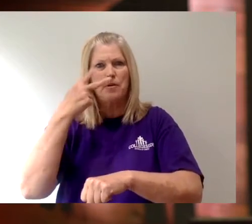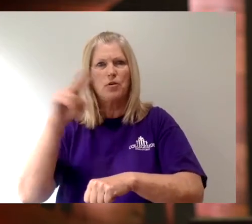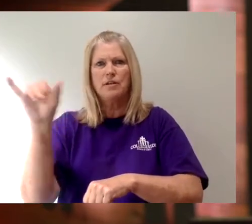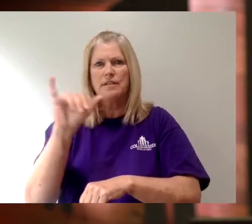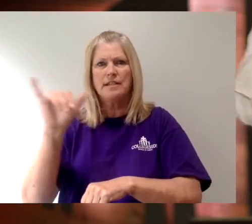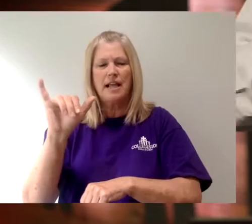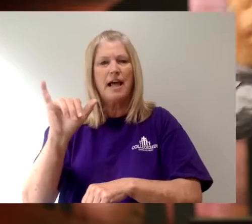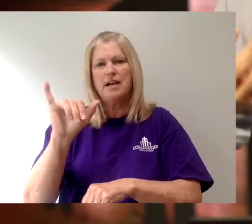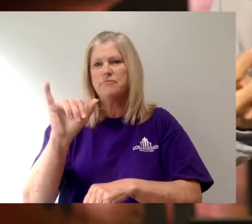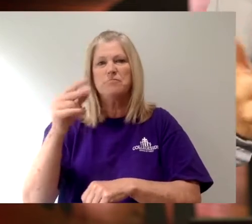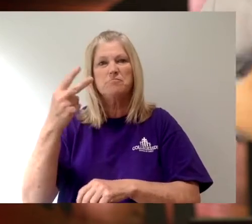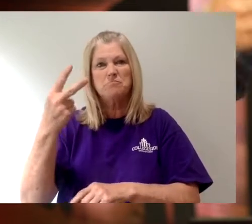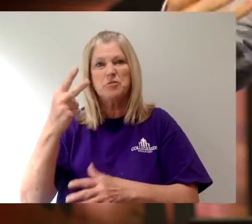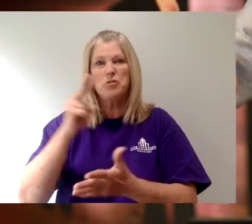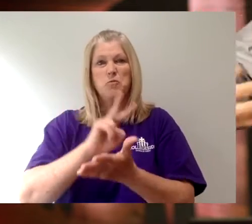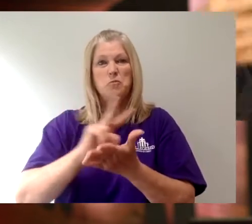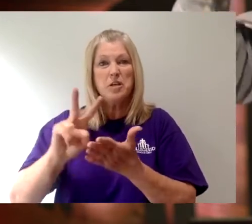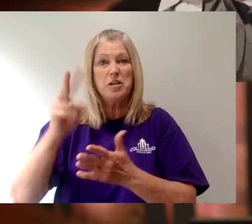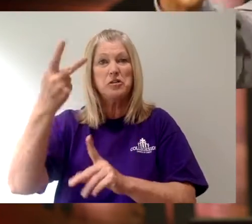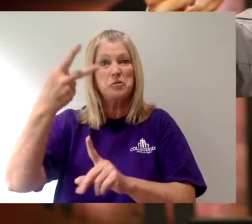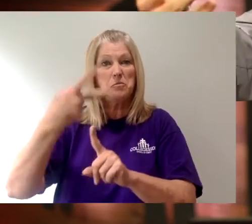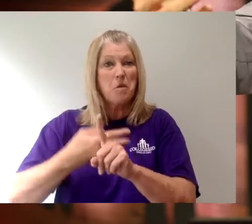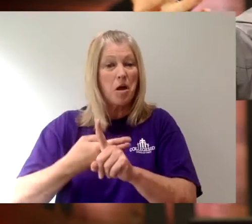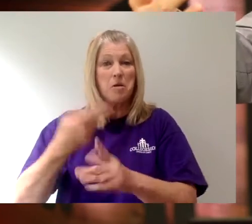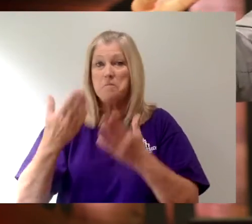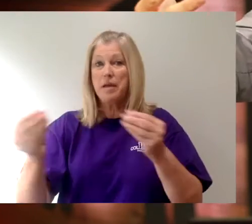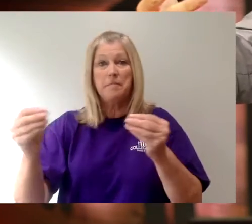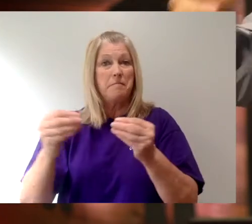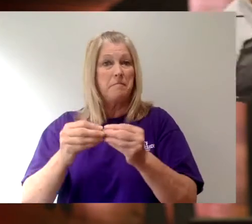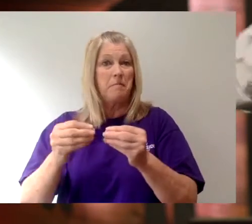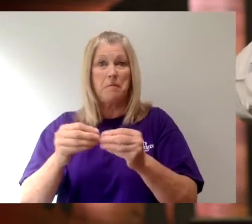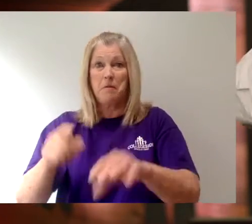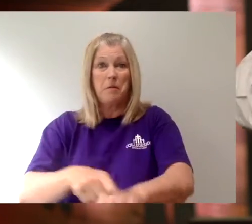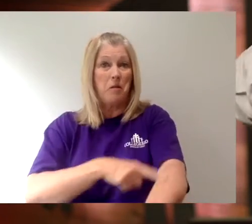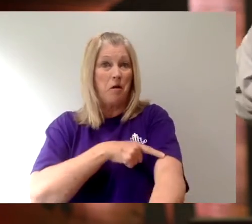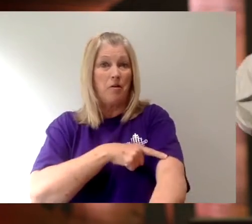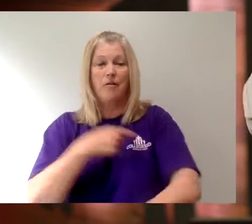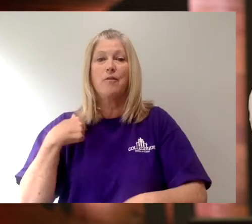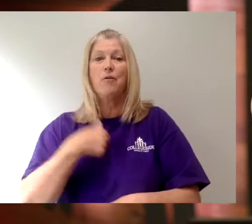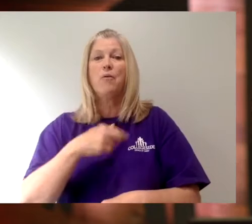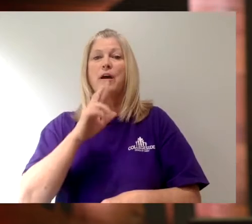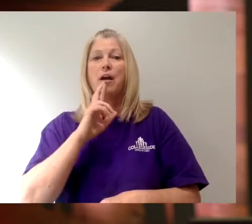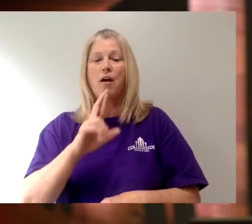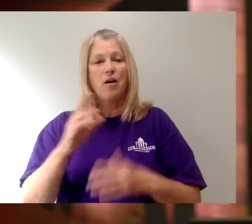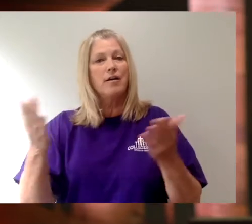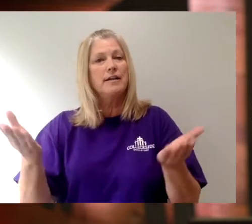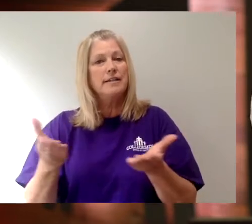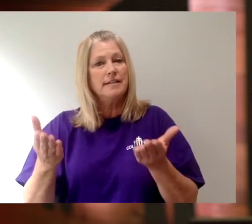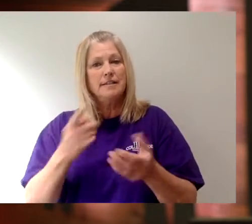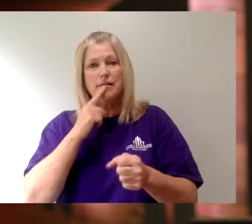weeks, over the next few months, and maybe even longer term than that, I want you to know that we are committed